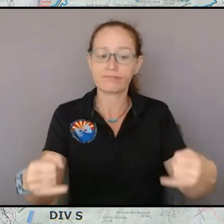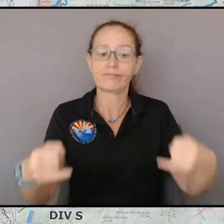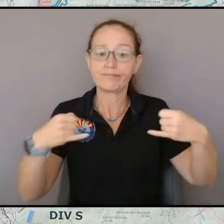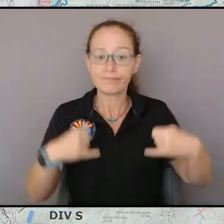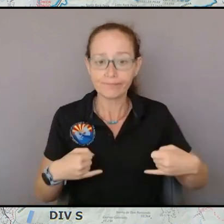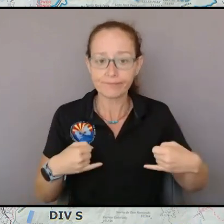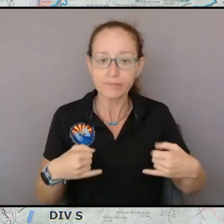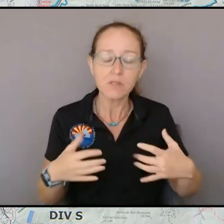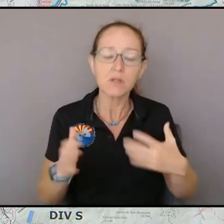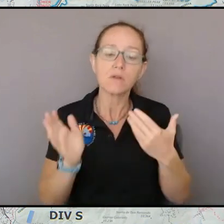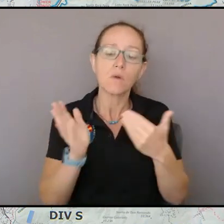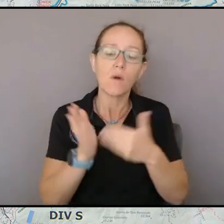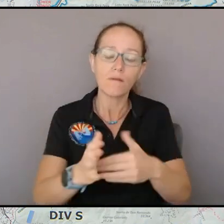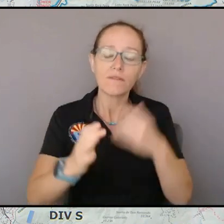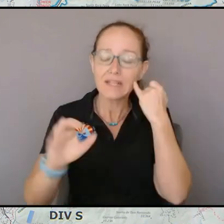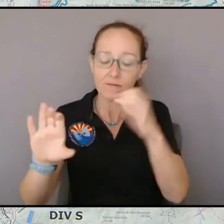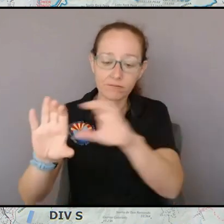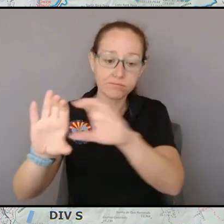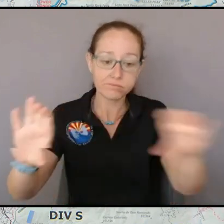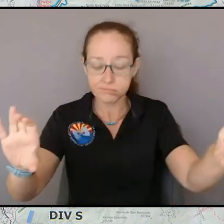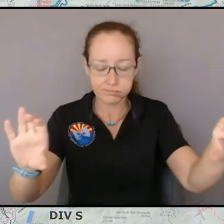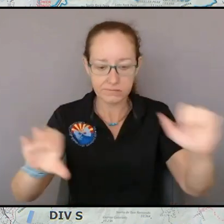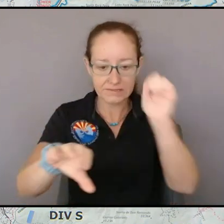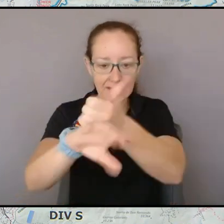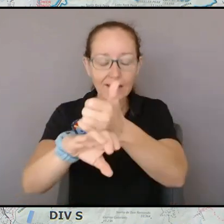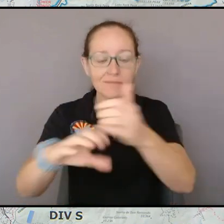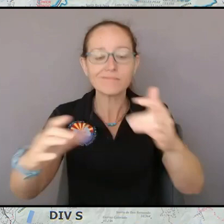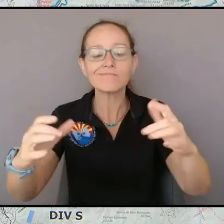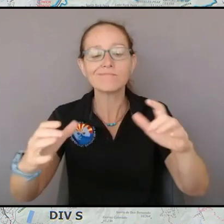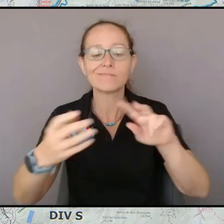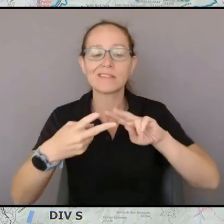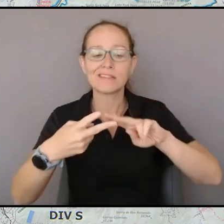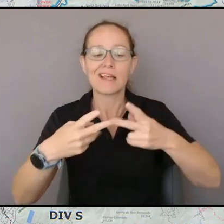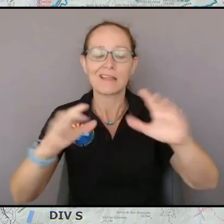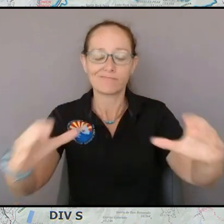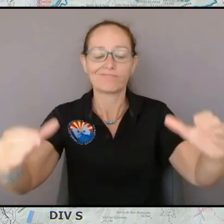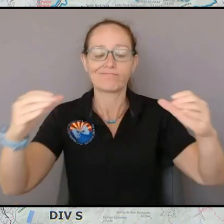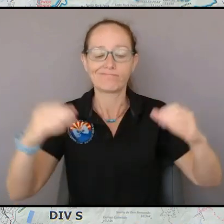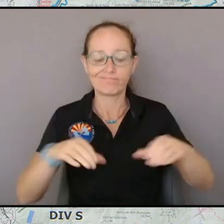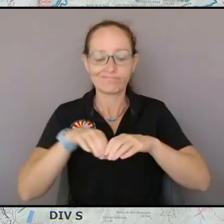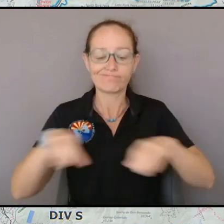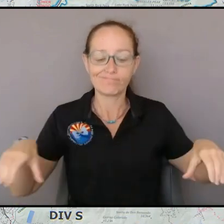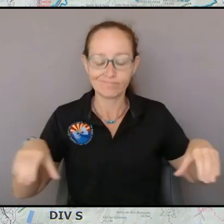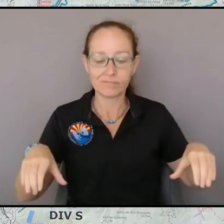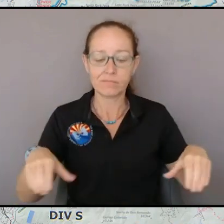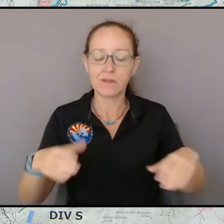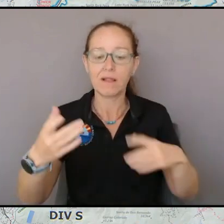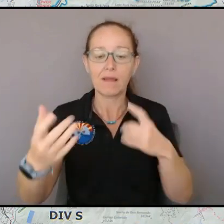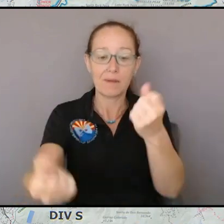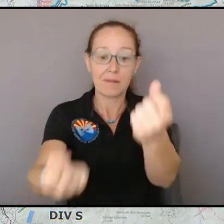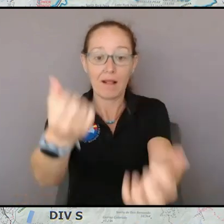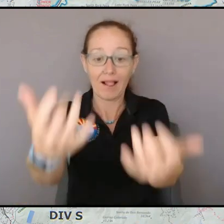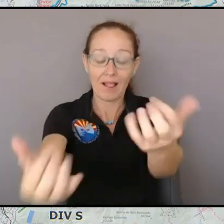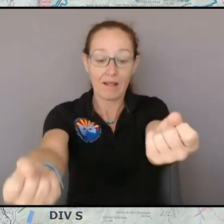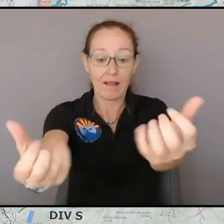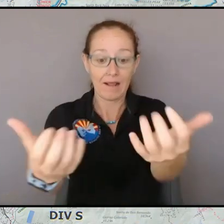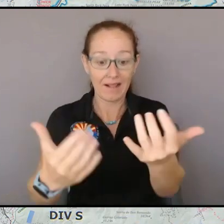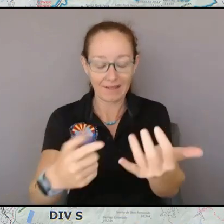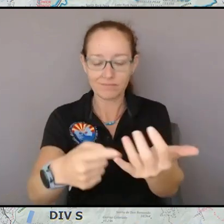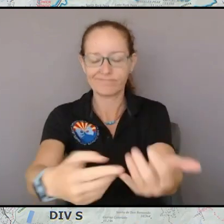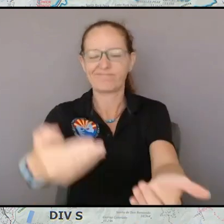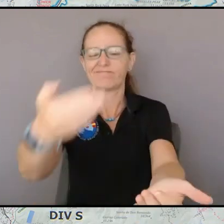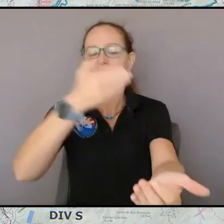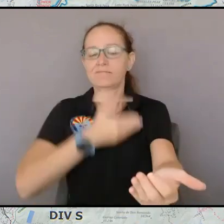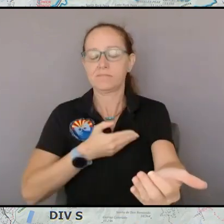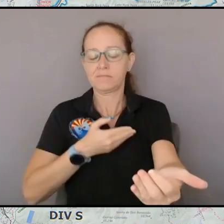not as close to the fire's edge could be a road system in a lot of cases and the emergent plan is when a when things